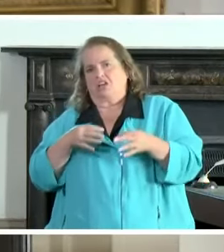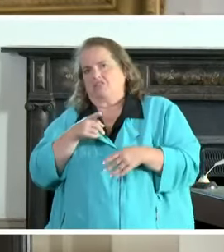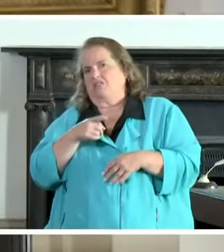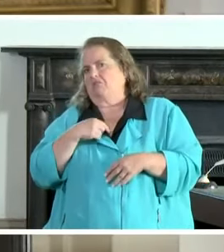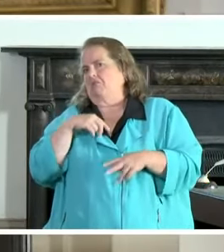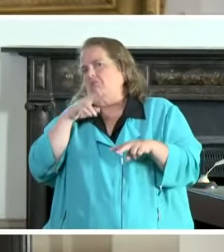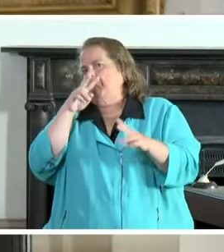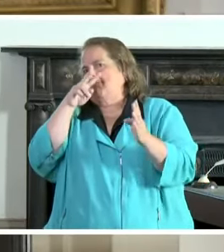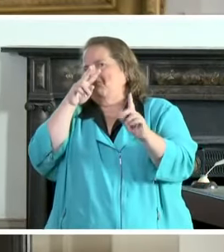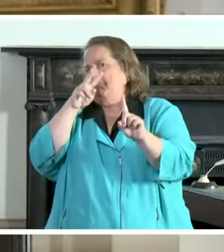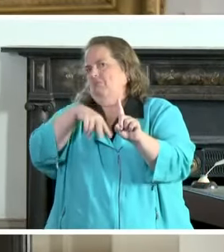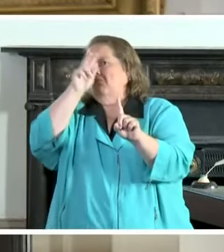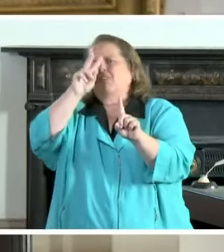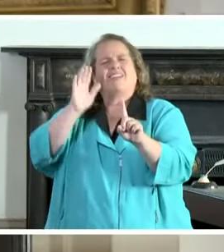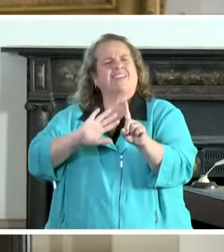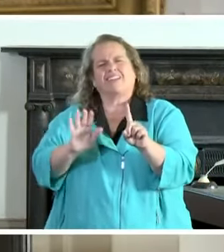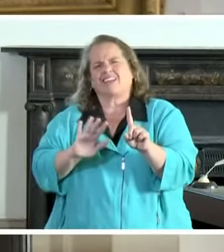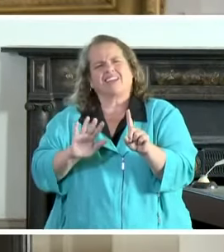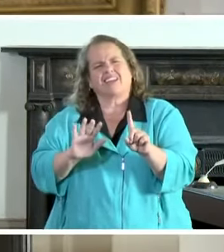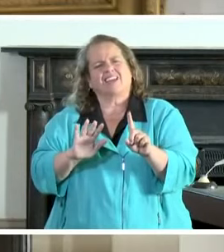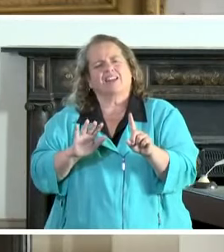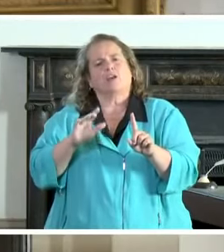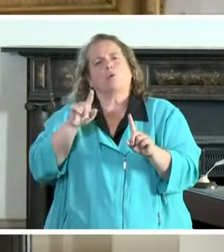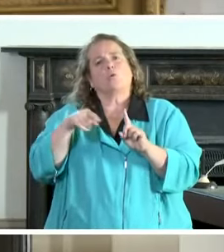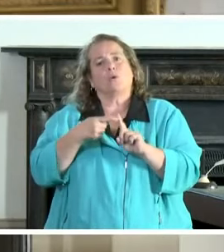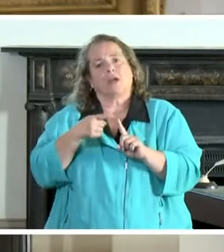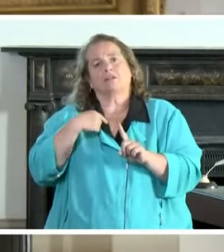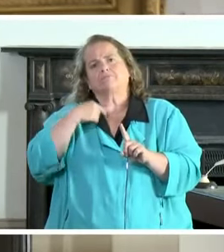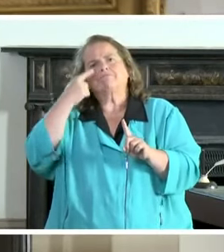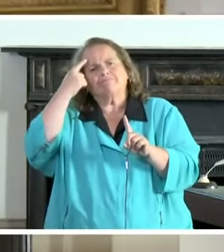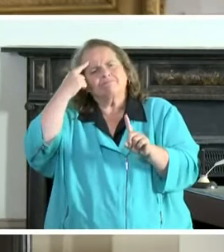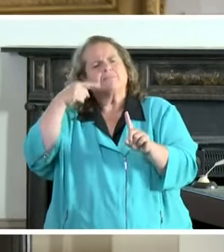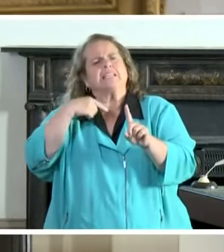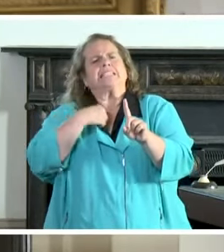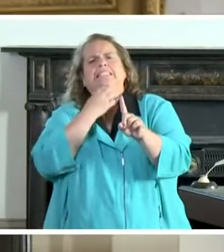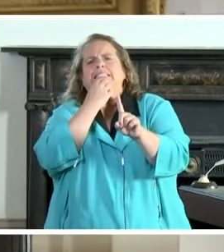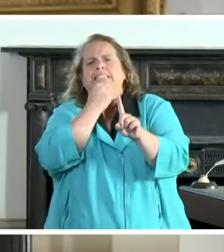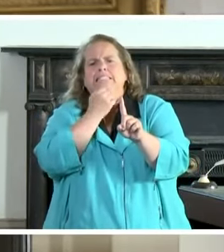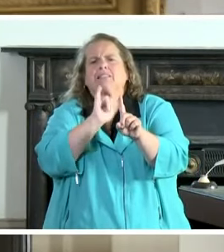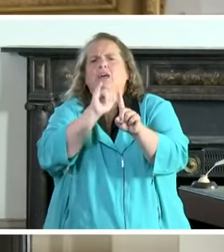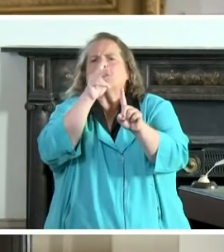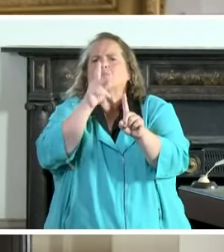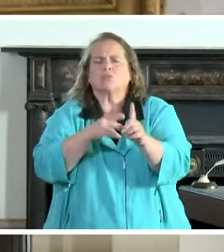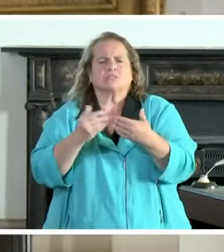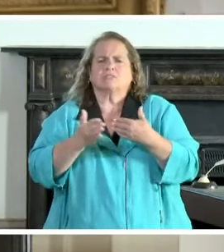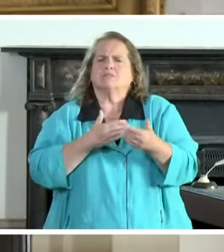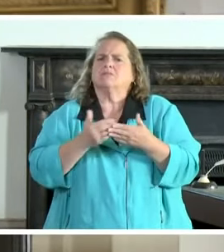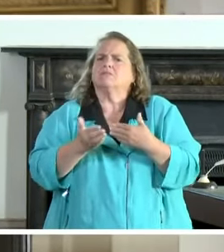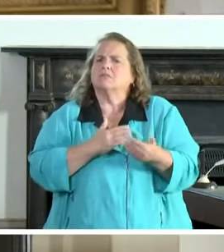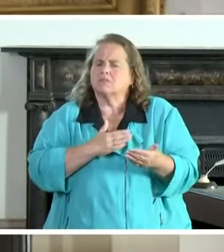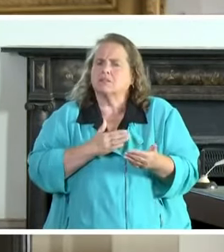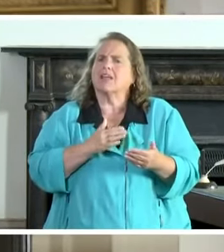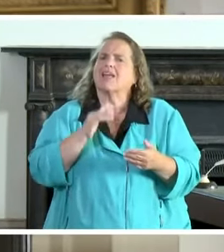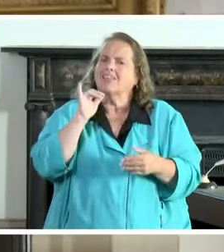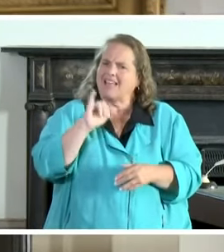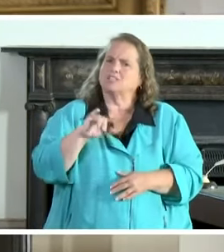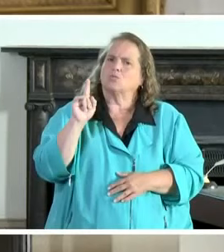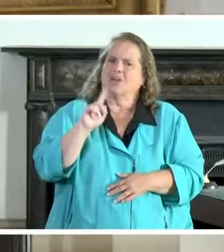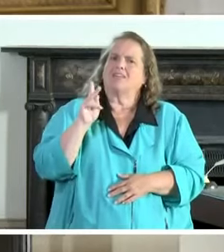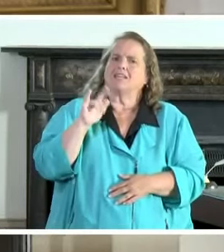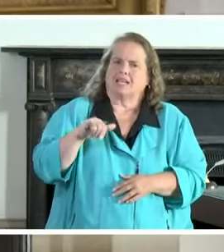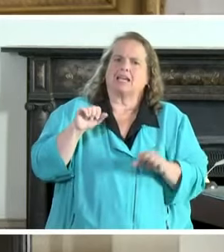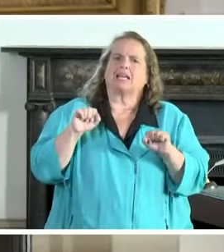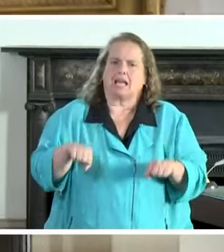ahead of ourselves that's a special place to be and i think kentucky is that special place where we can be